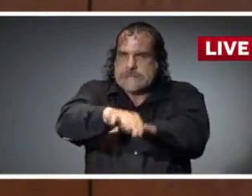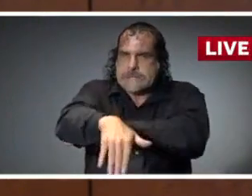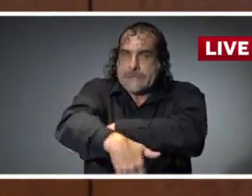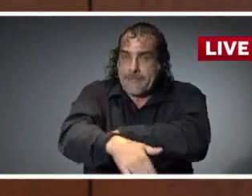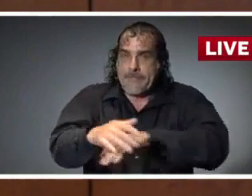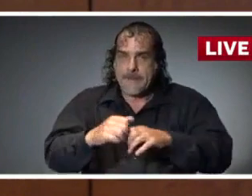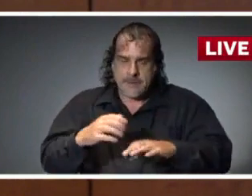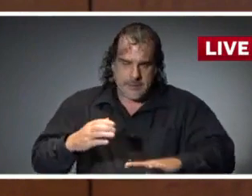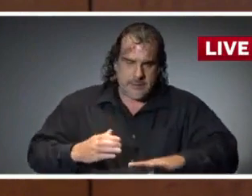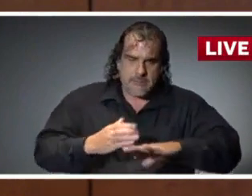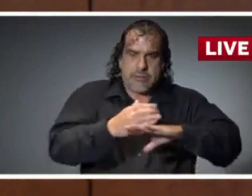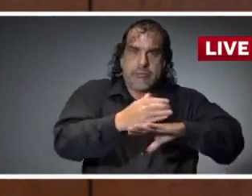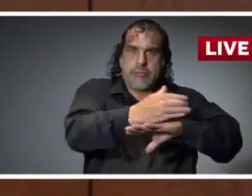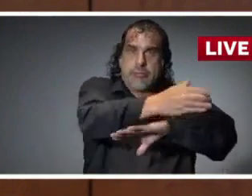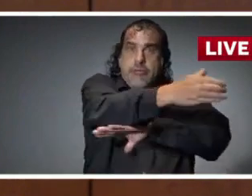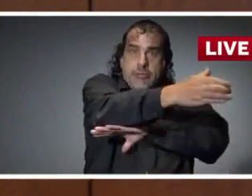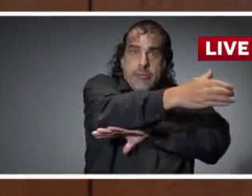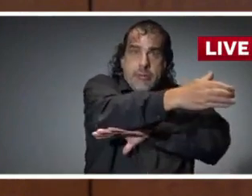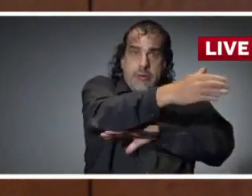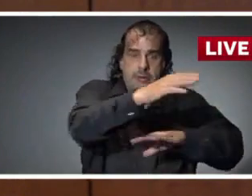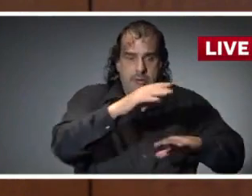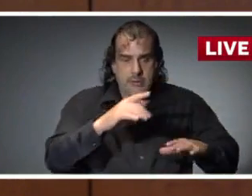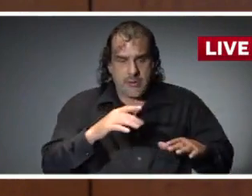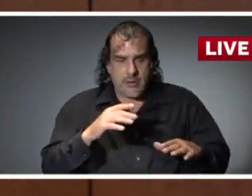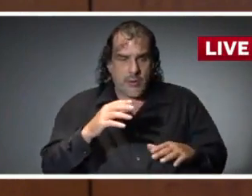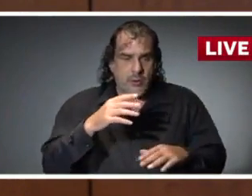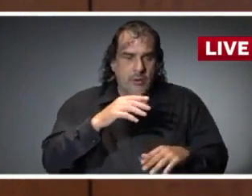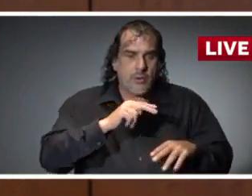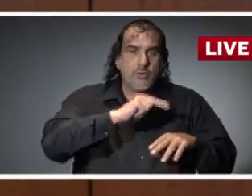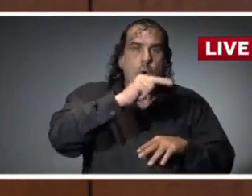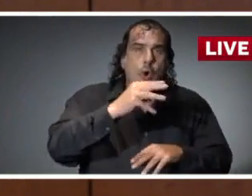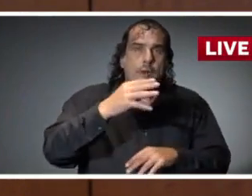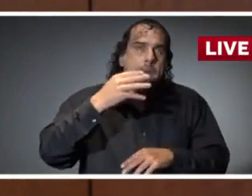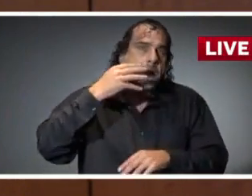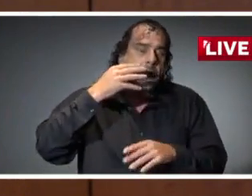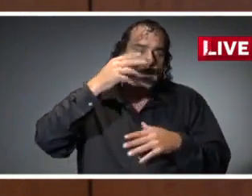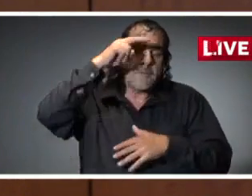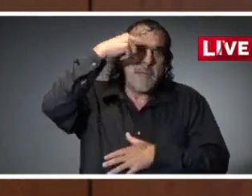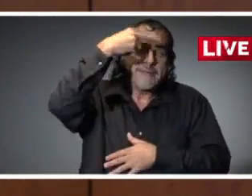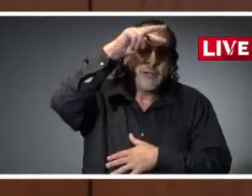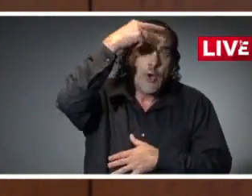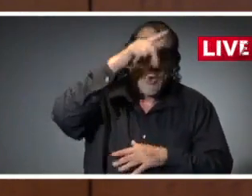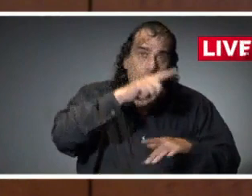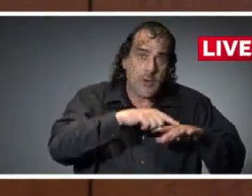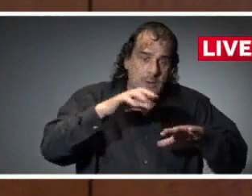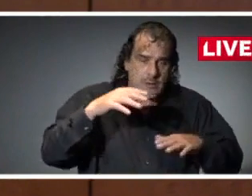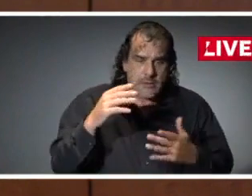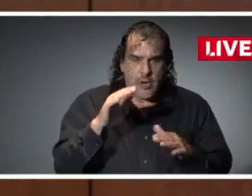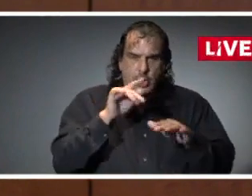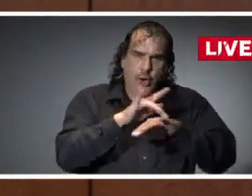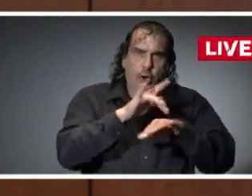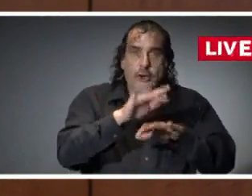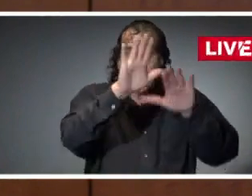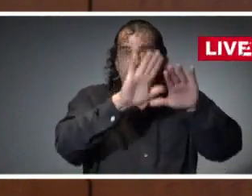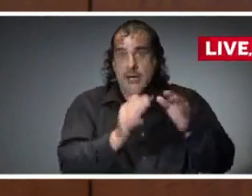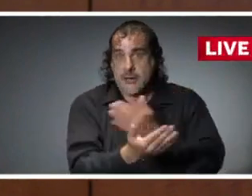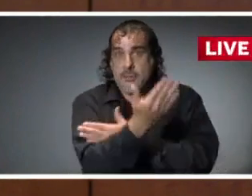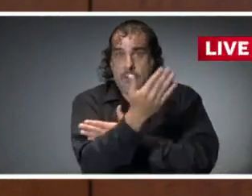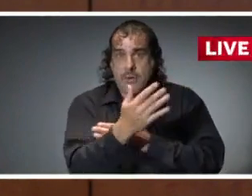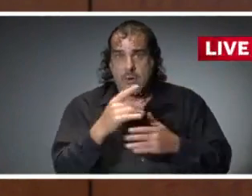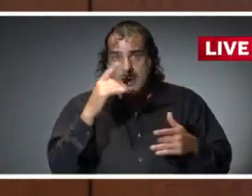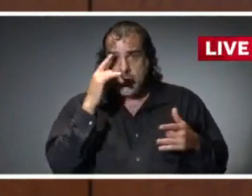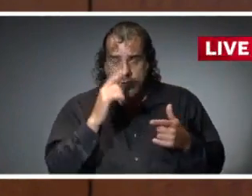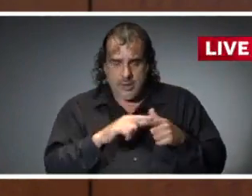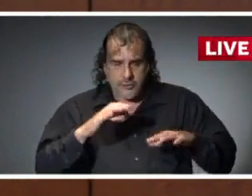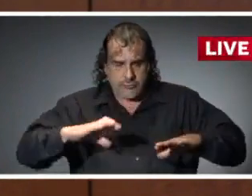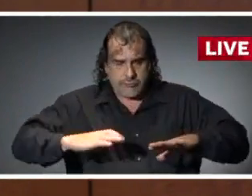hit and come across land, make landfall in the northern part of Mexico sometime very early Sunday morning. This storm is expected to disrupt somewhat